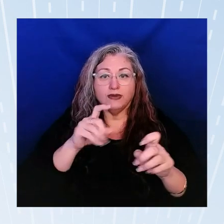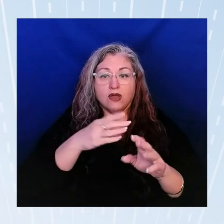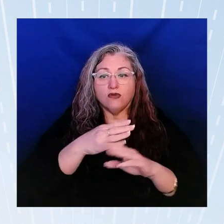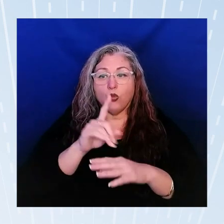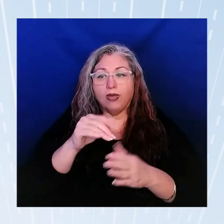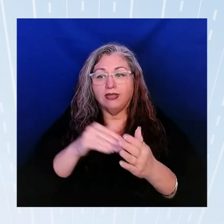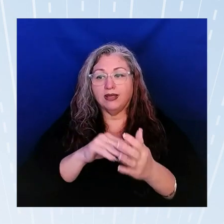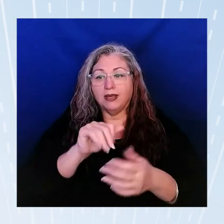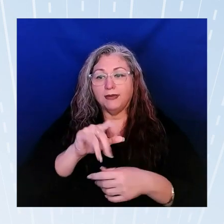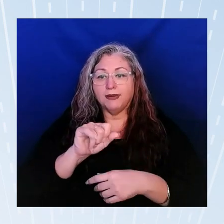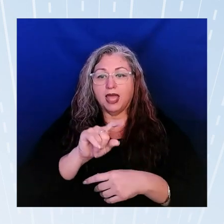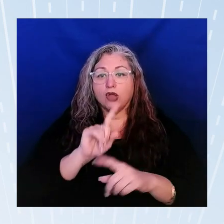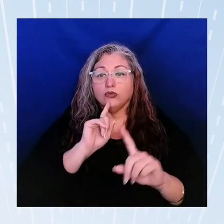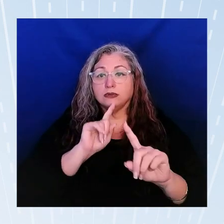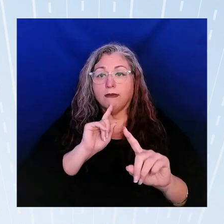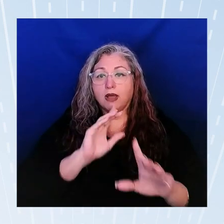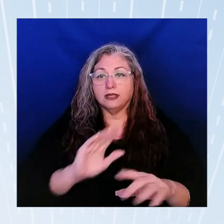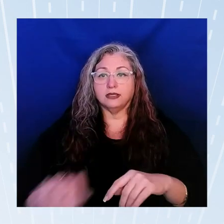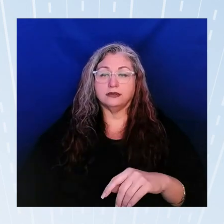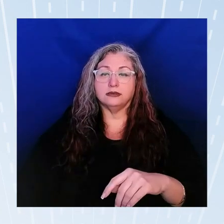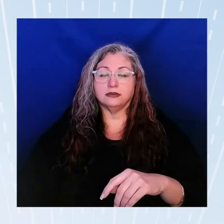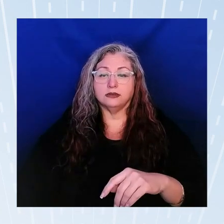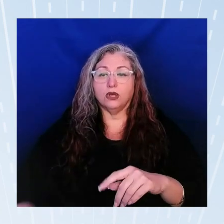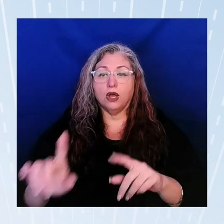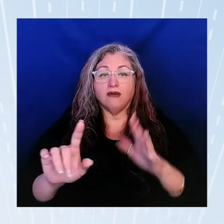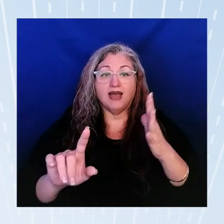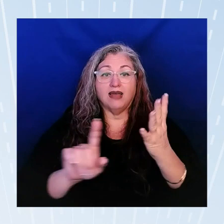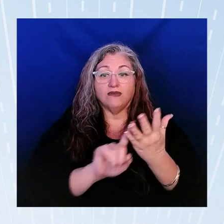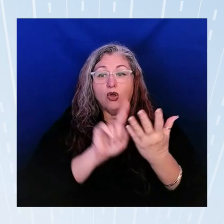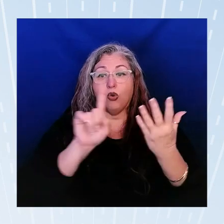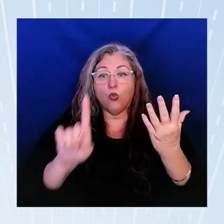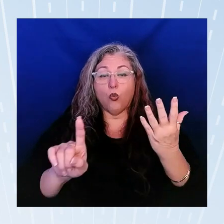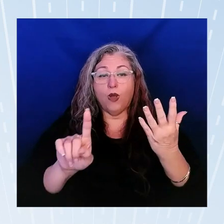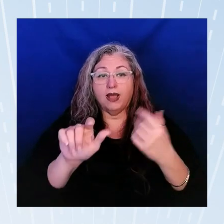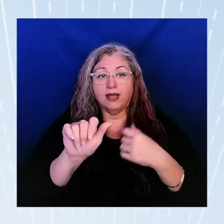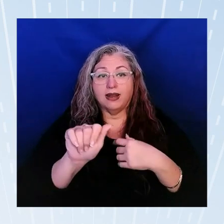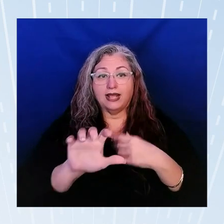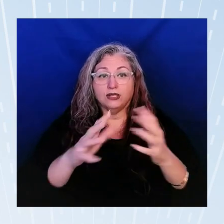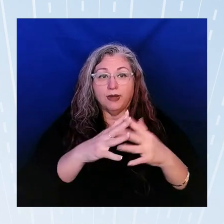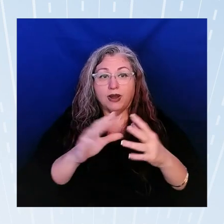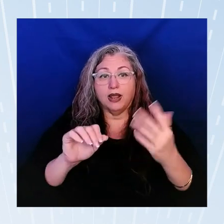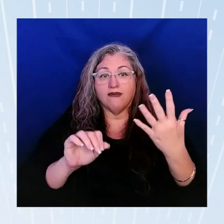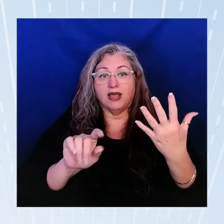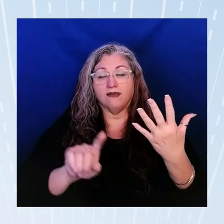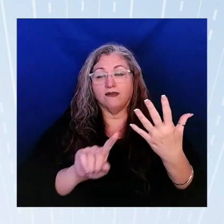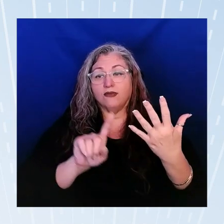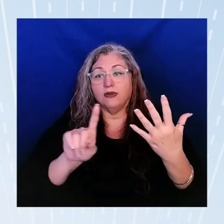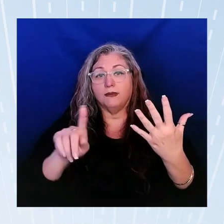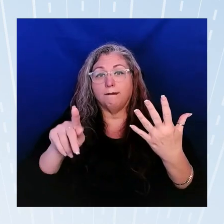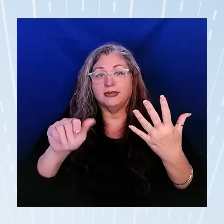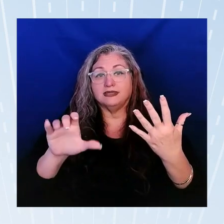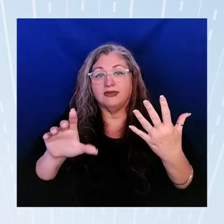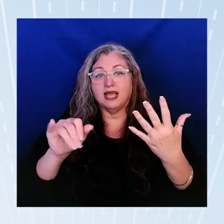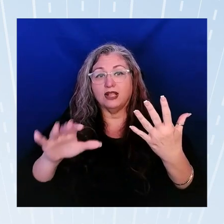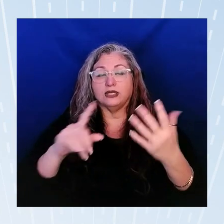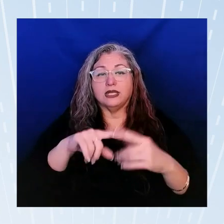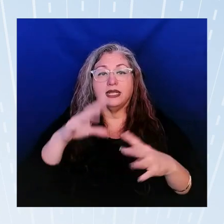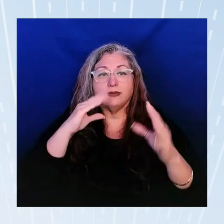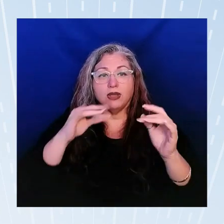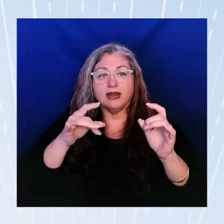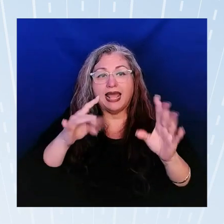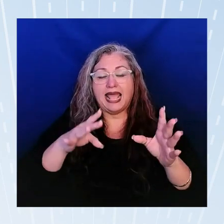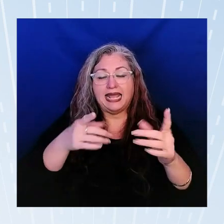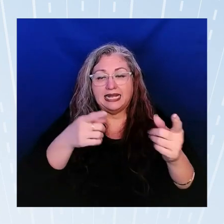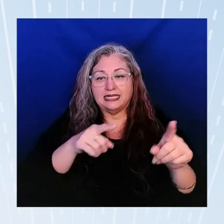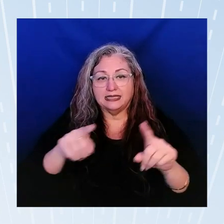respondents one in five Asian Americans and one in five Pacific Islanders experienced a hate incident